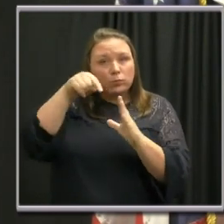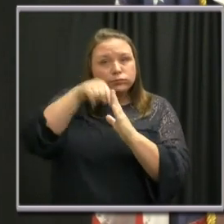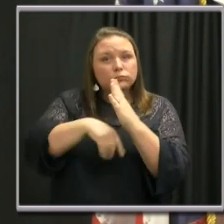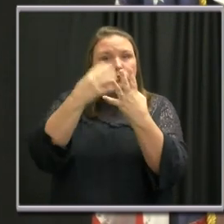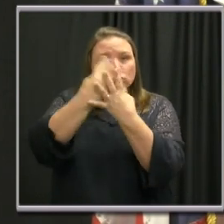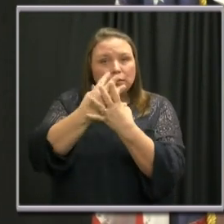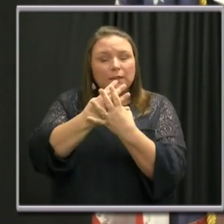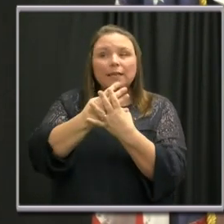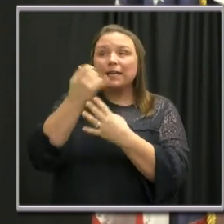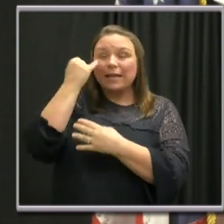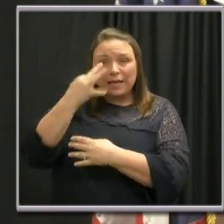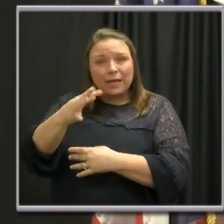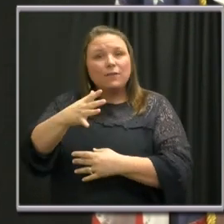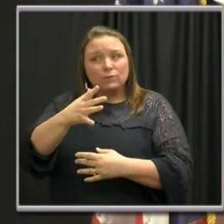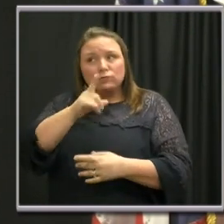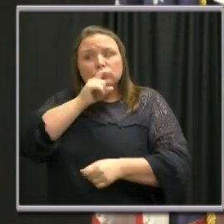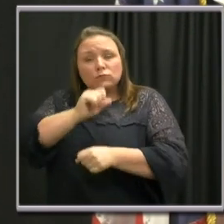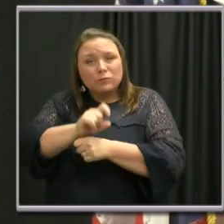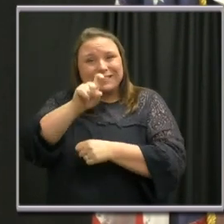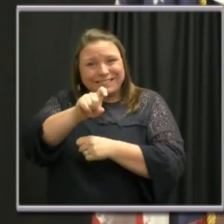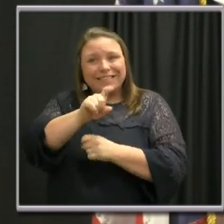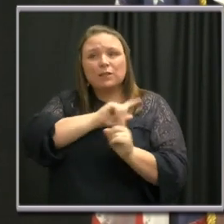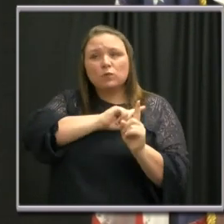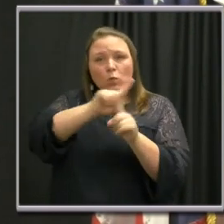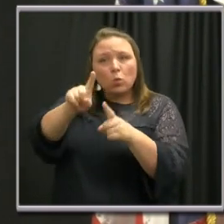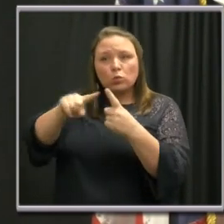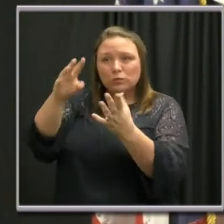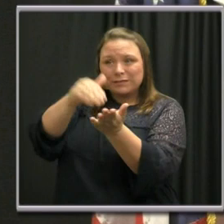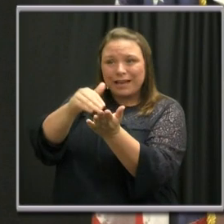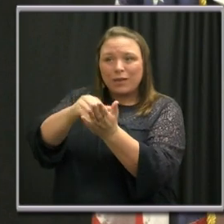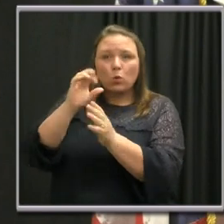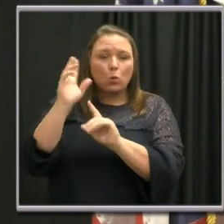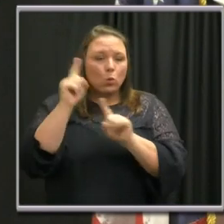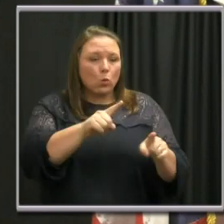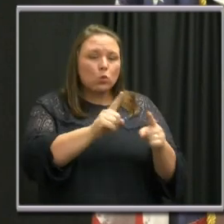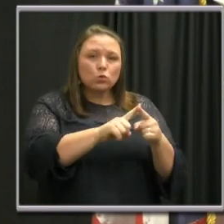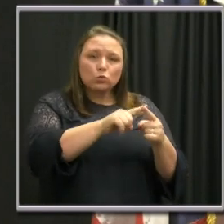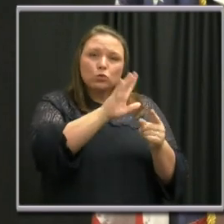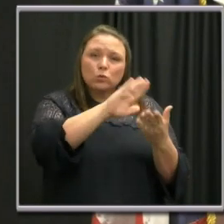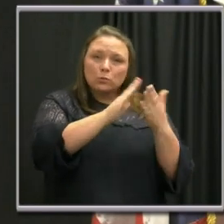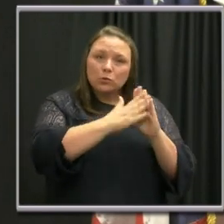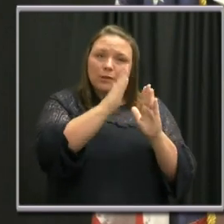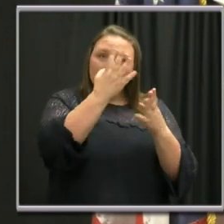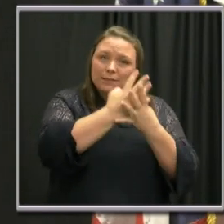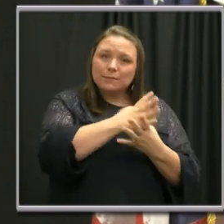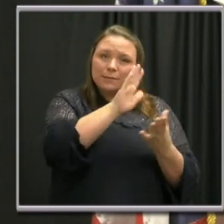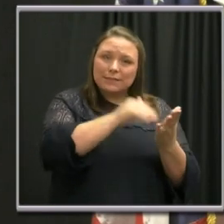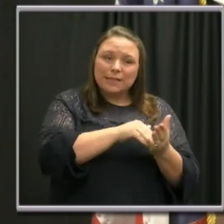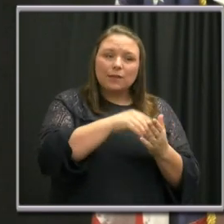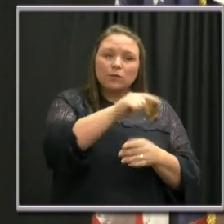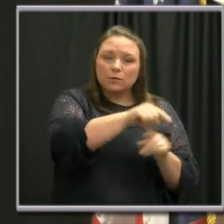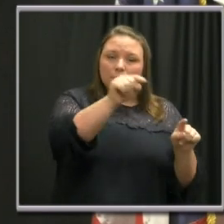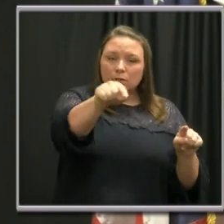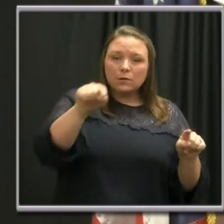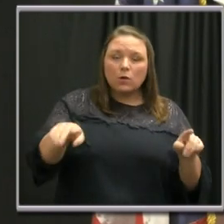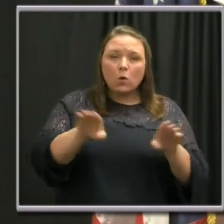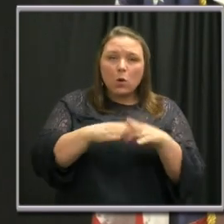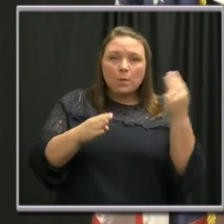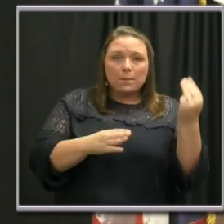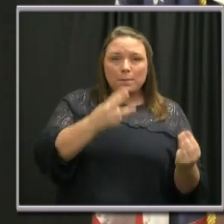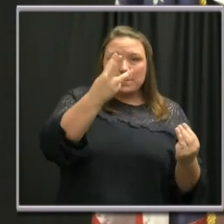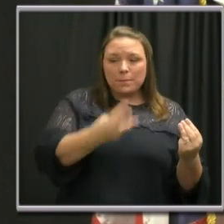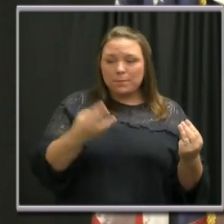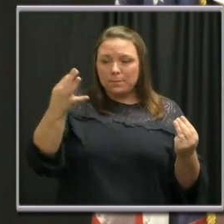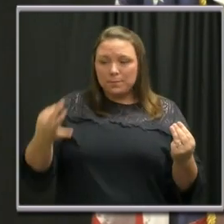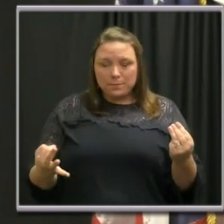to either your own local healthcare provider or to one of our community assessment centers. As a reminder, the centers are open Monday, Wednesday, and Friday from 9